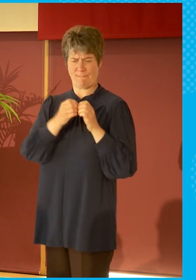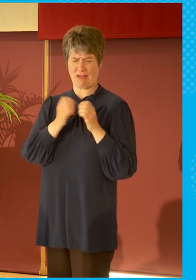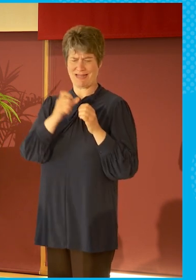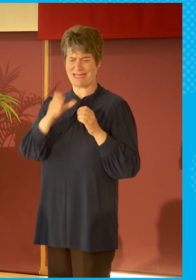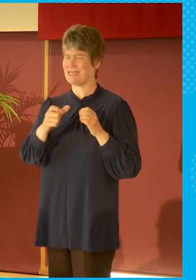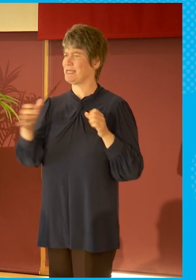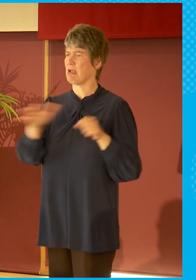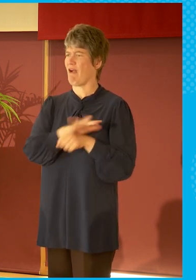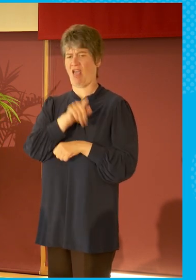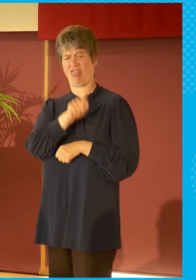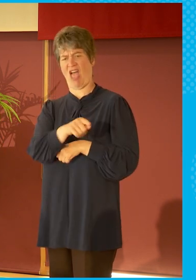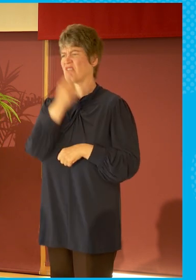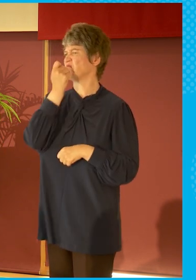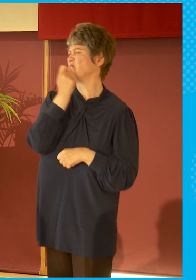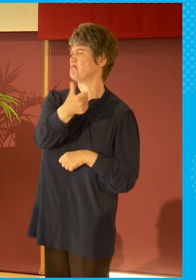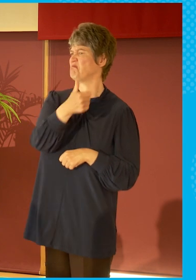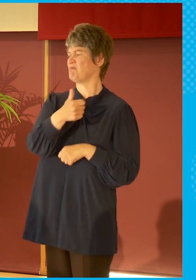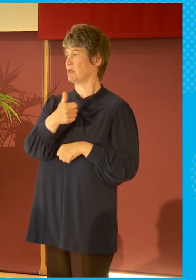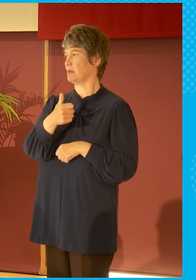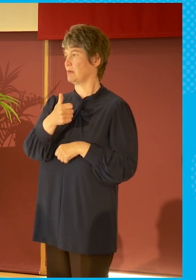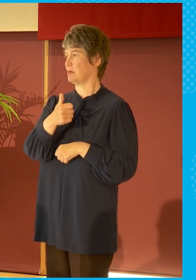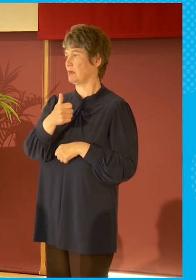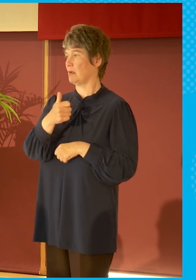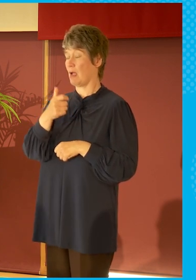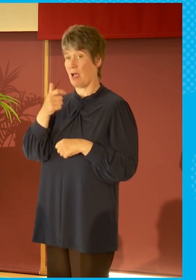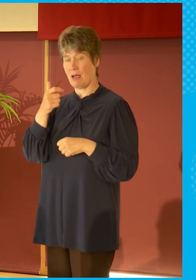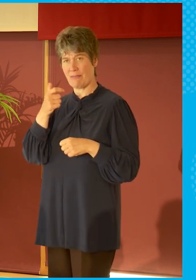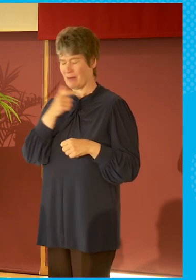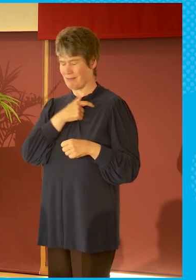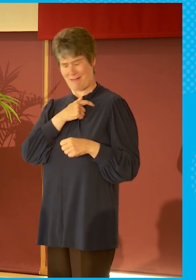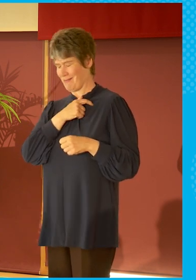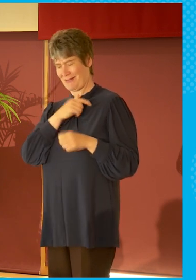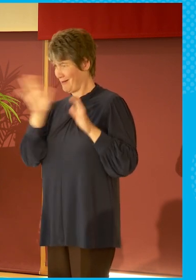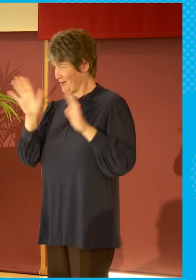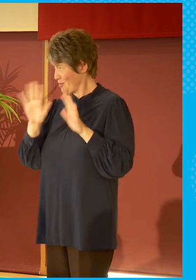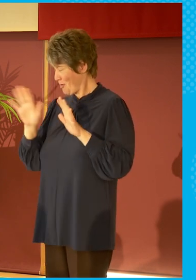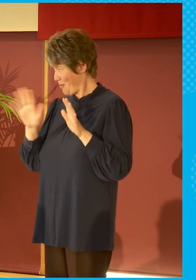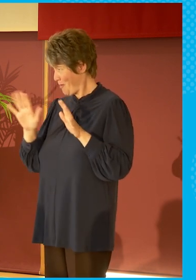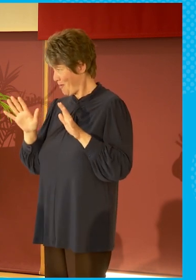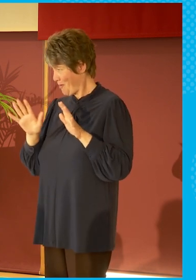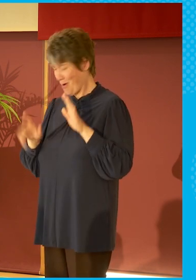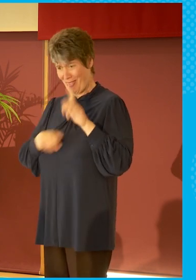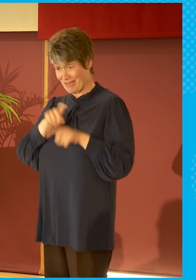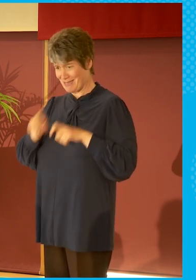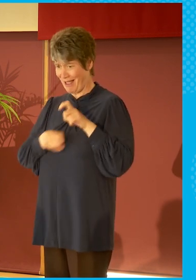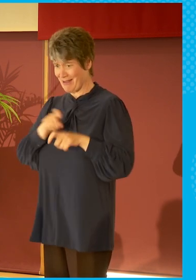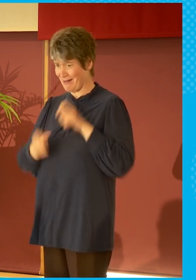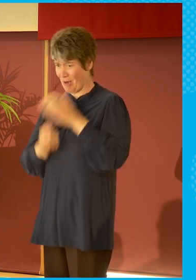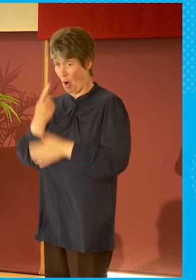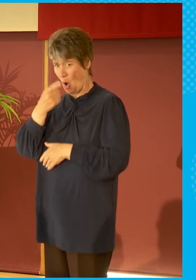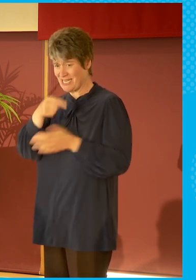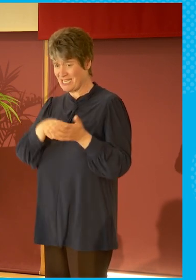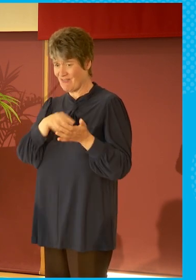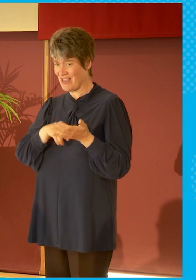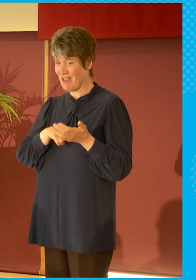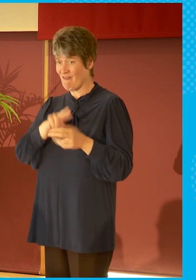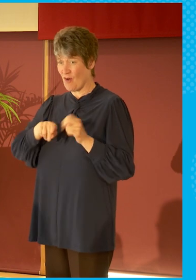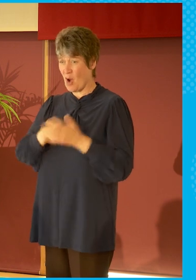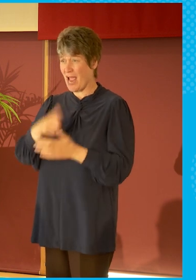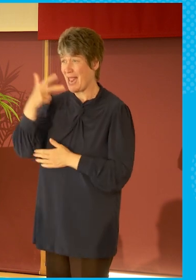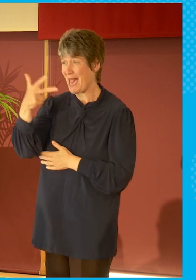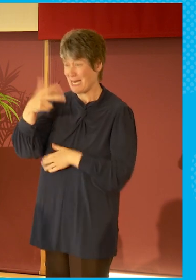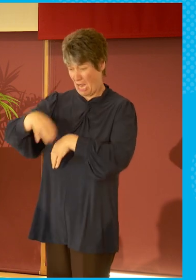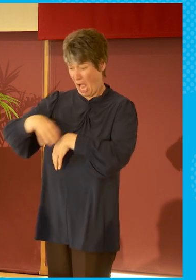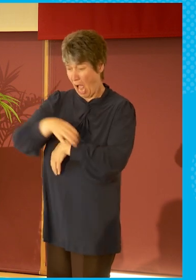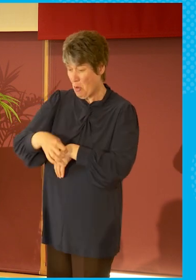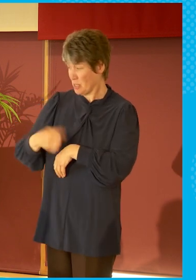moment. Their centre is in Pacific Quay. It was on television on the BBC for eight hours on Sunday. And it's on television today. It's on